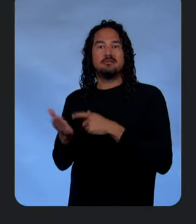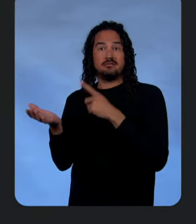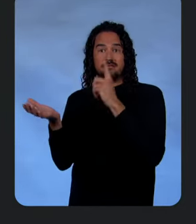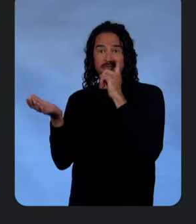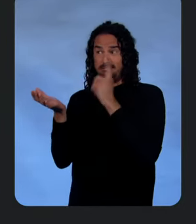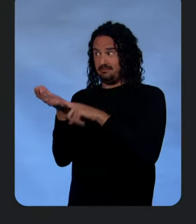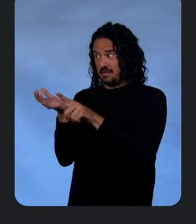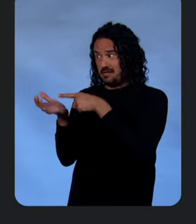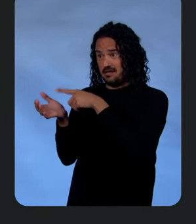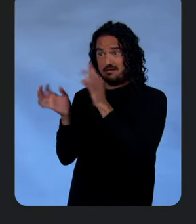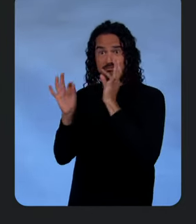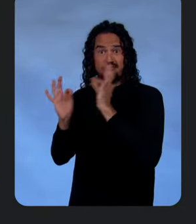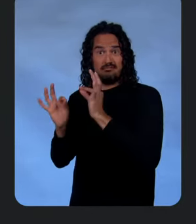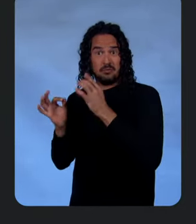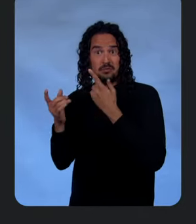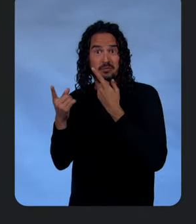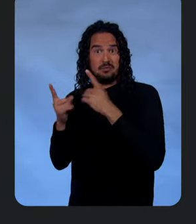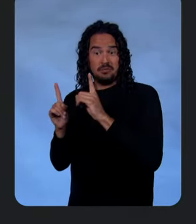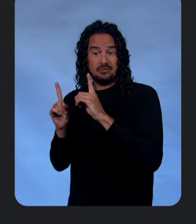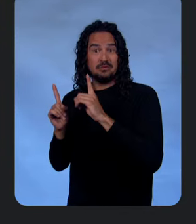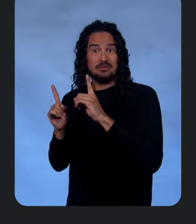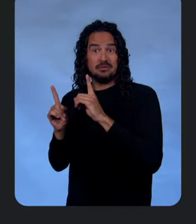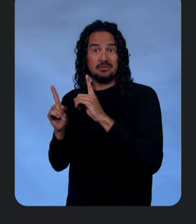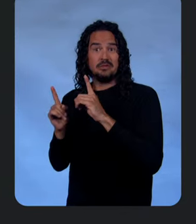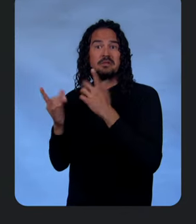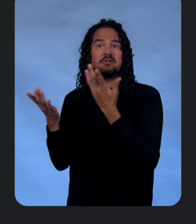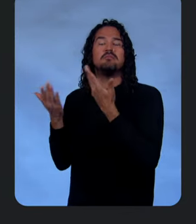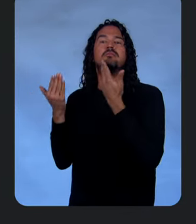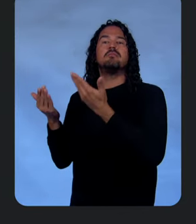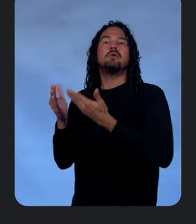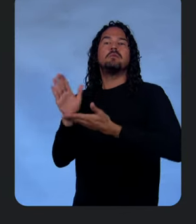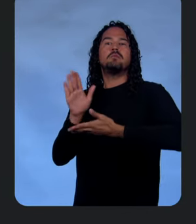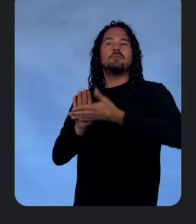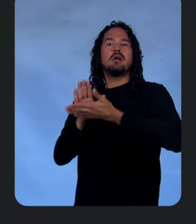here on a subset of our data. So, I'll just go ahead and run with the limit 10.